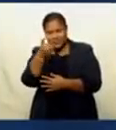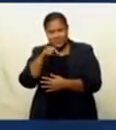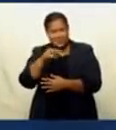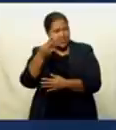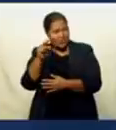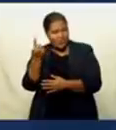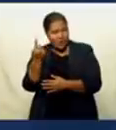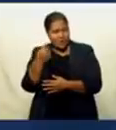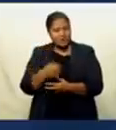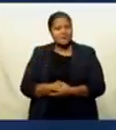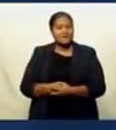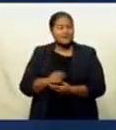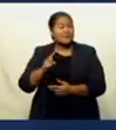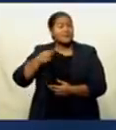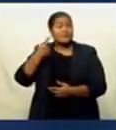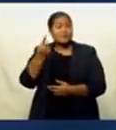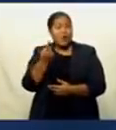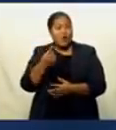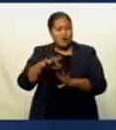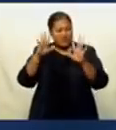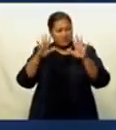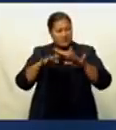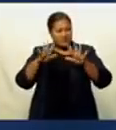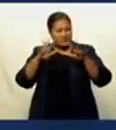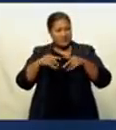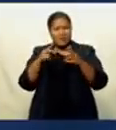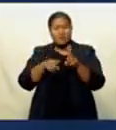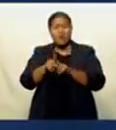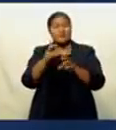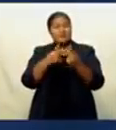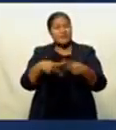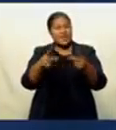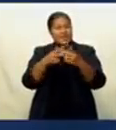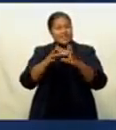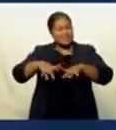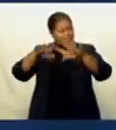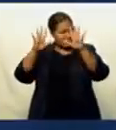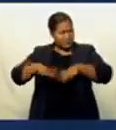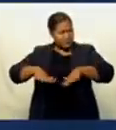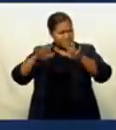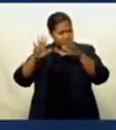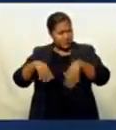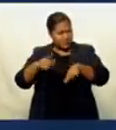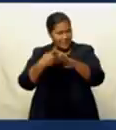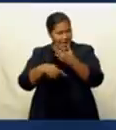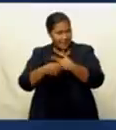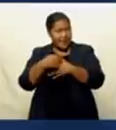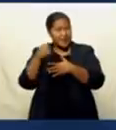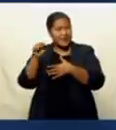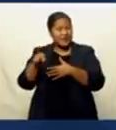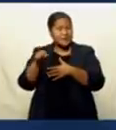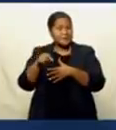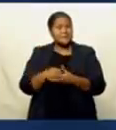.31pm. For tomorrow, occasional showers over most places. Isolated thunderstorms and heavy falls expected.